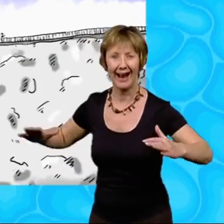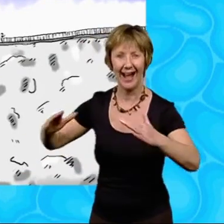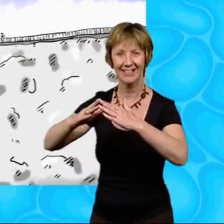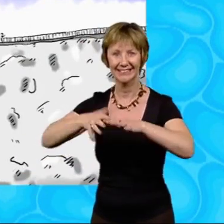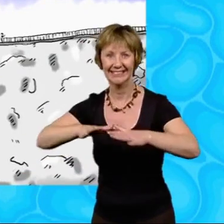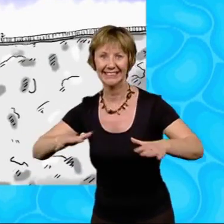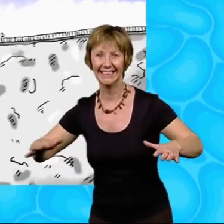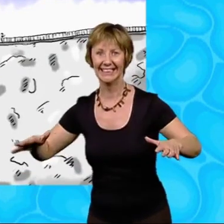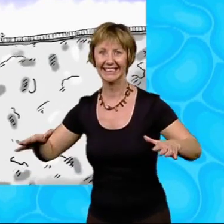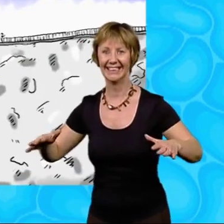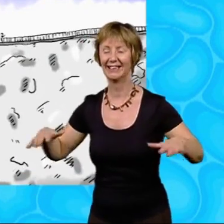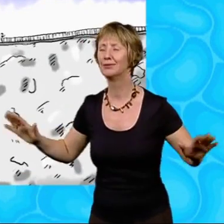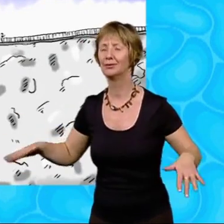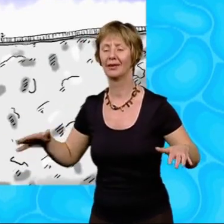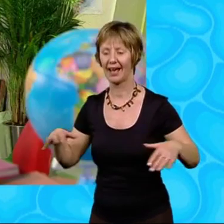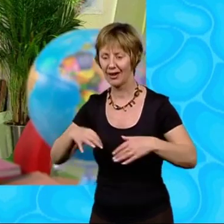back into our teacher.